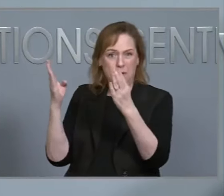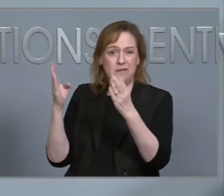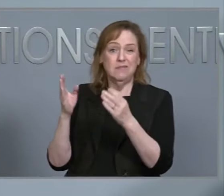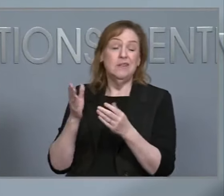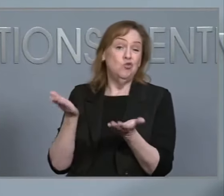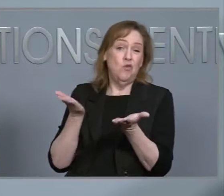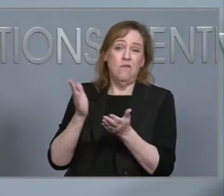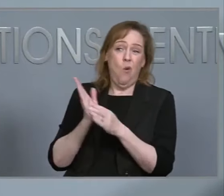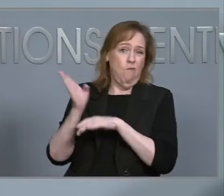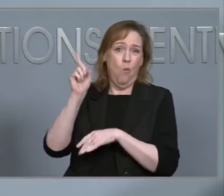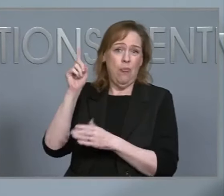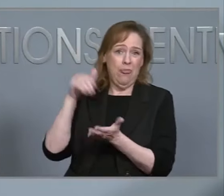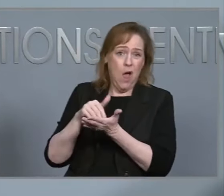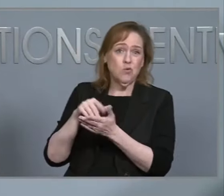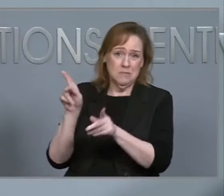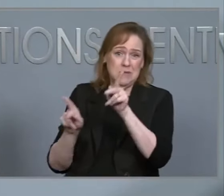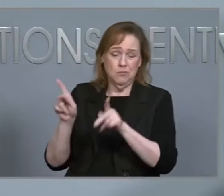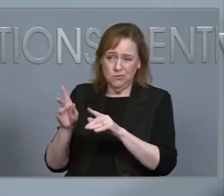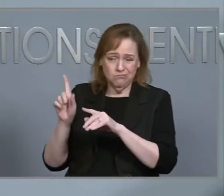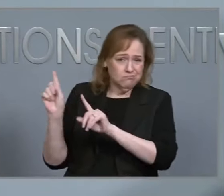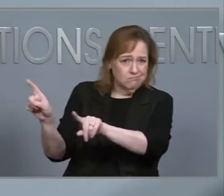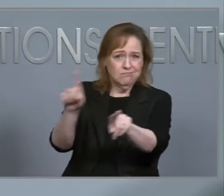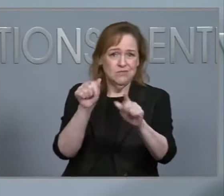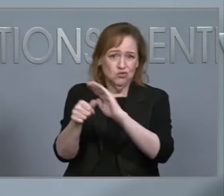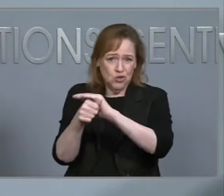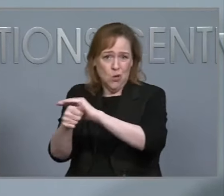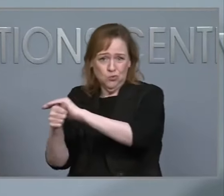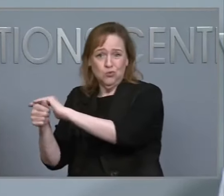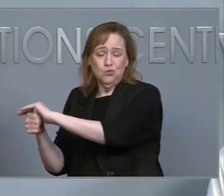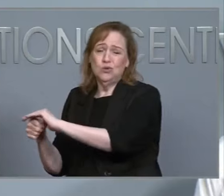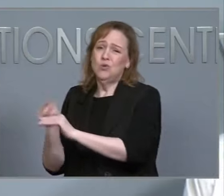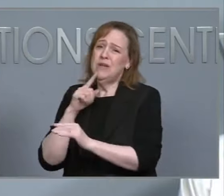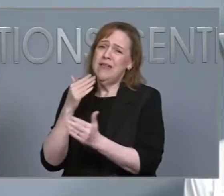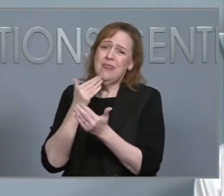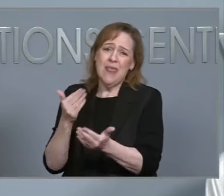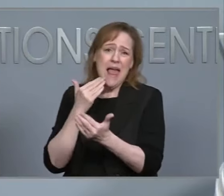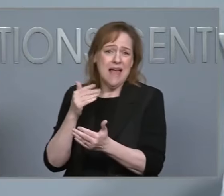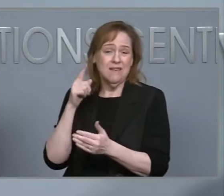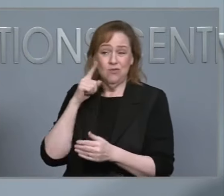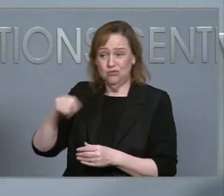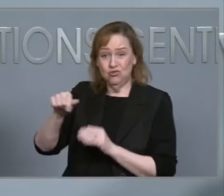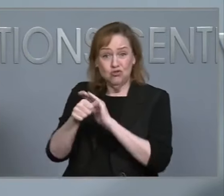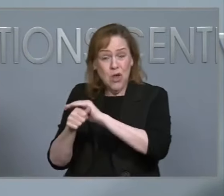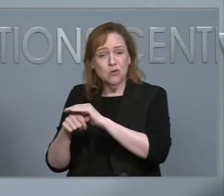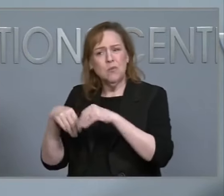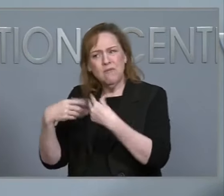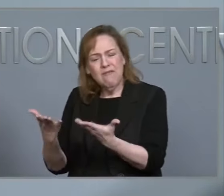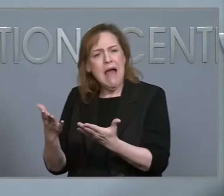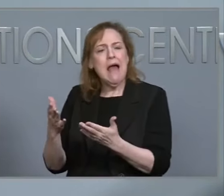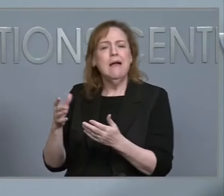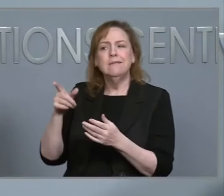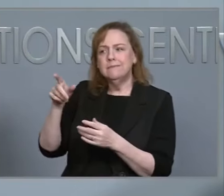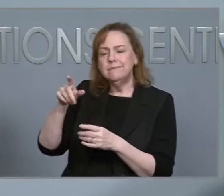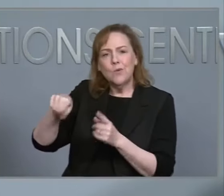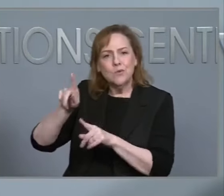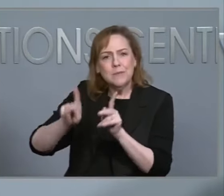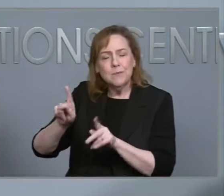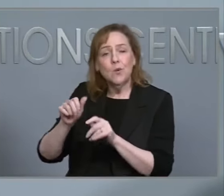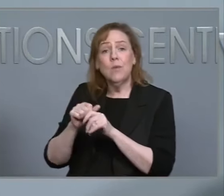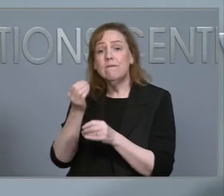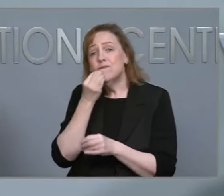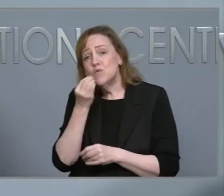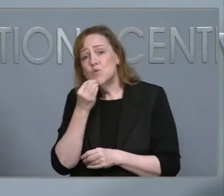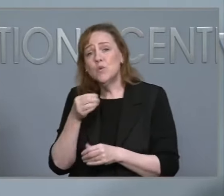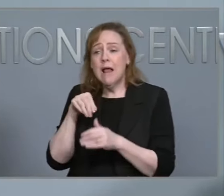I wish to thank those working in our shelters to provide displaced North Carolinians with food, shelter, and access to critical